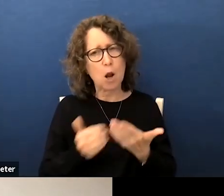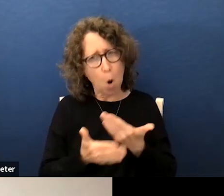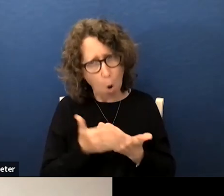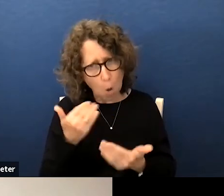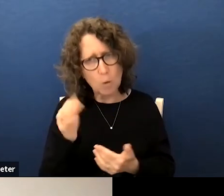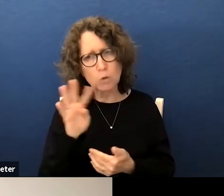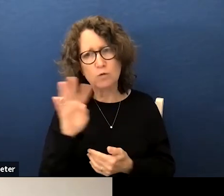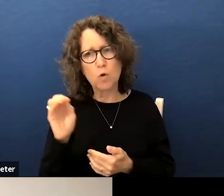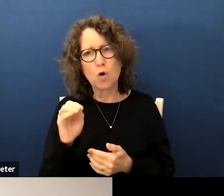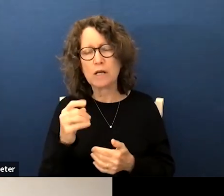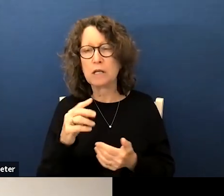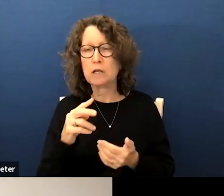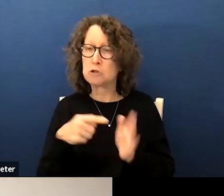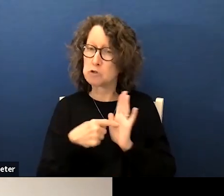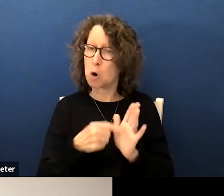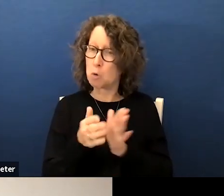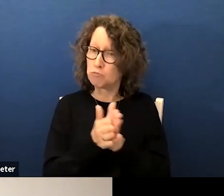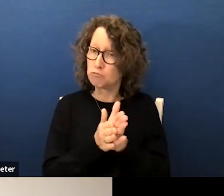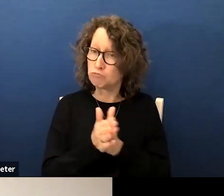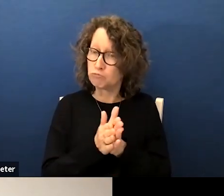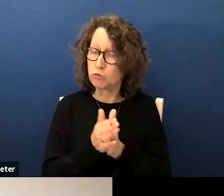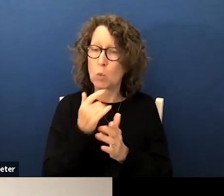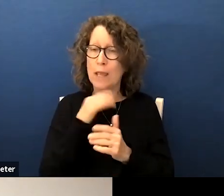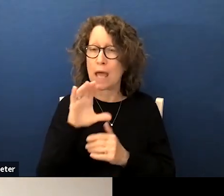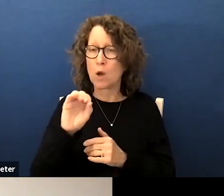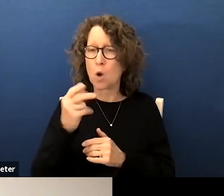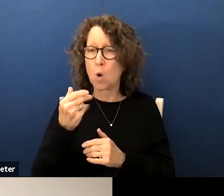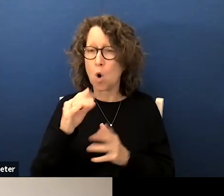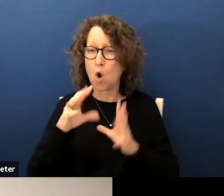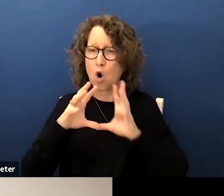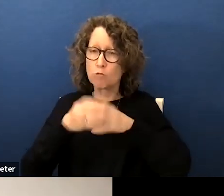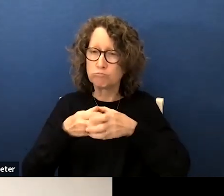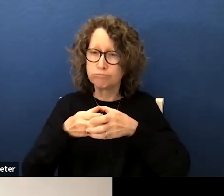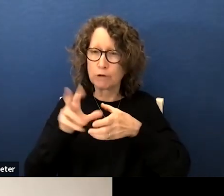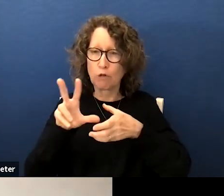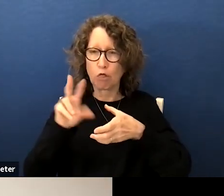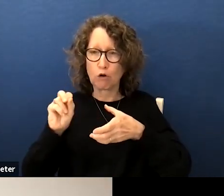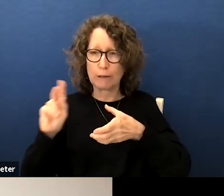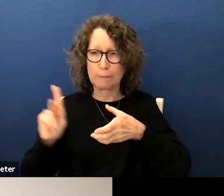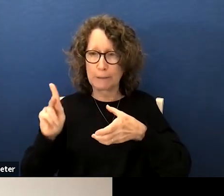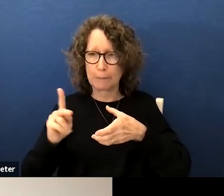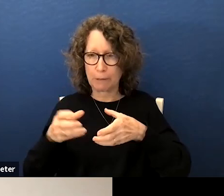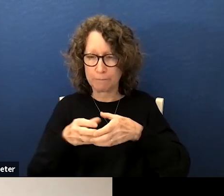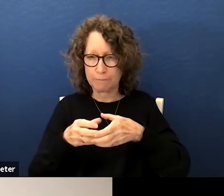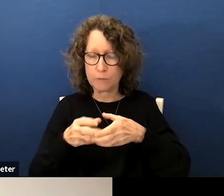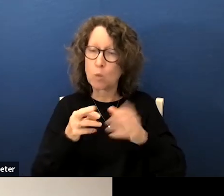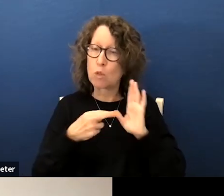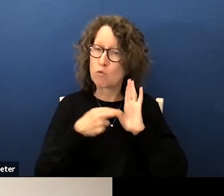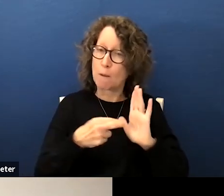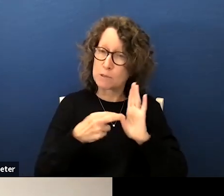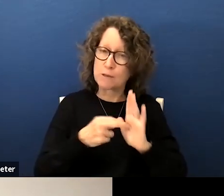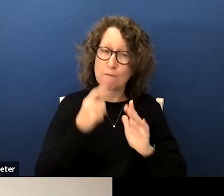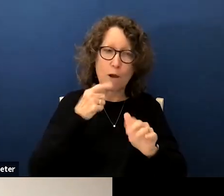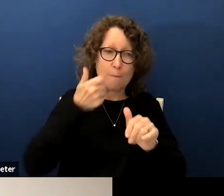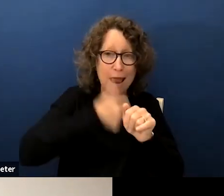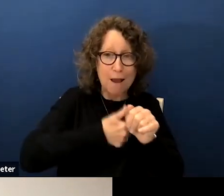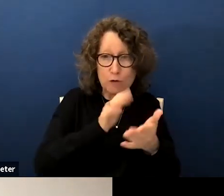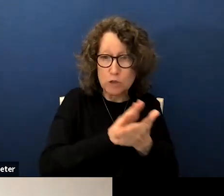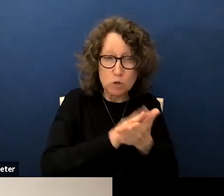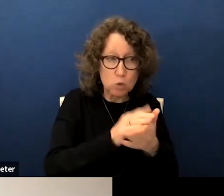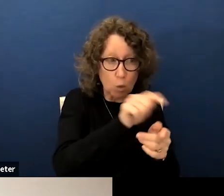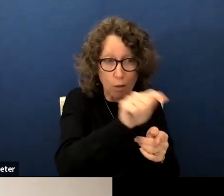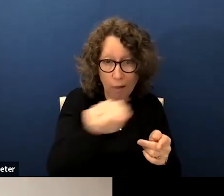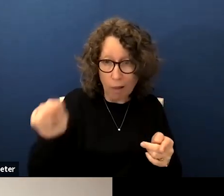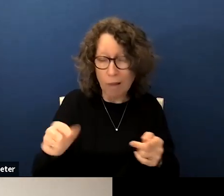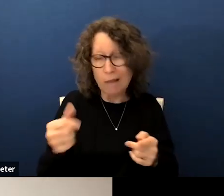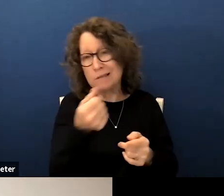number indicating interest we ended up with a cohort of around 30 with representatives from every school site there